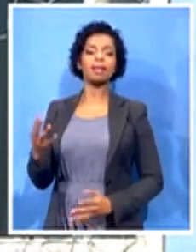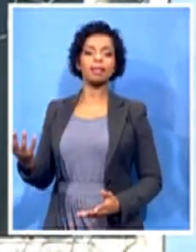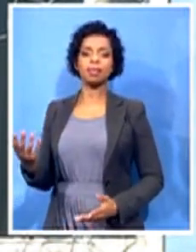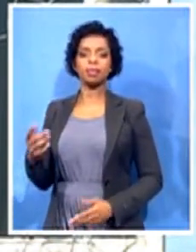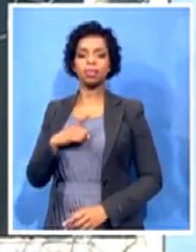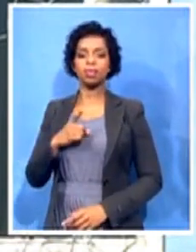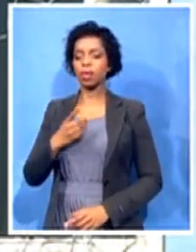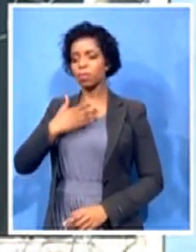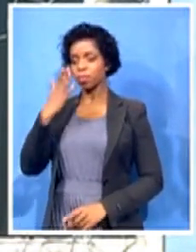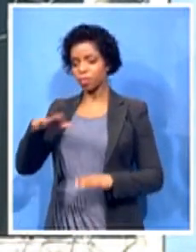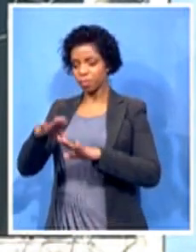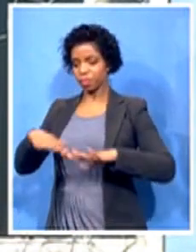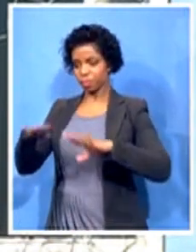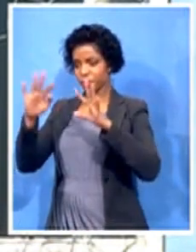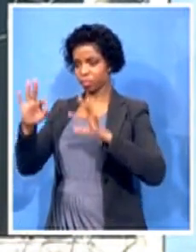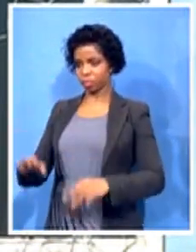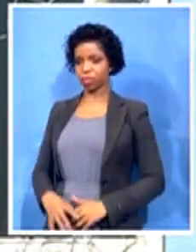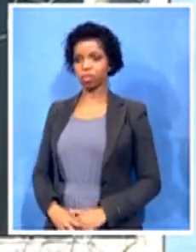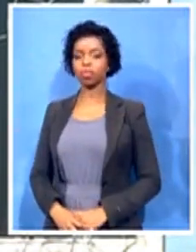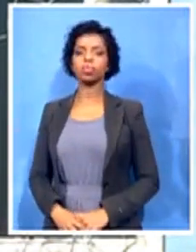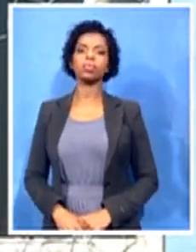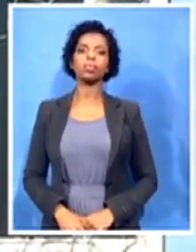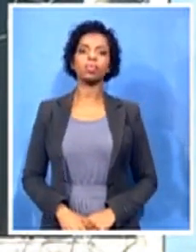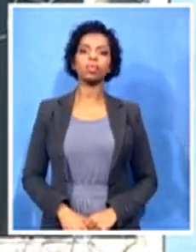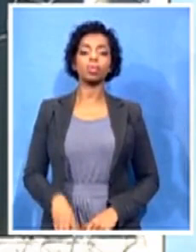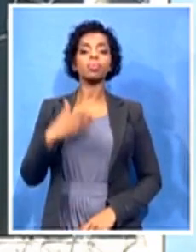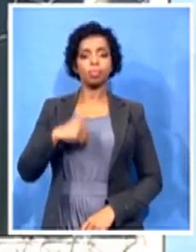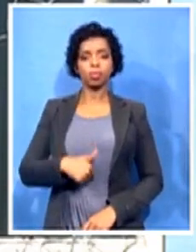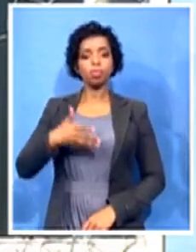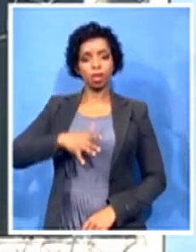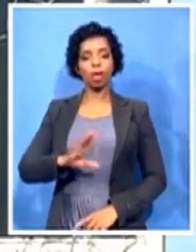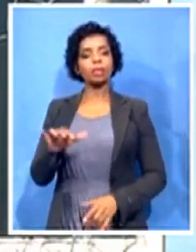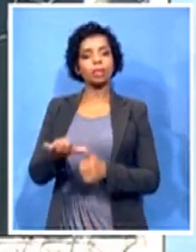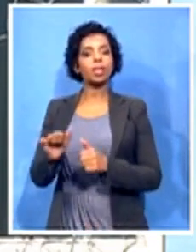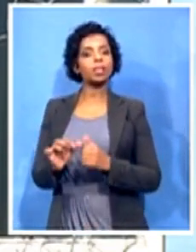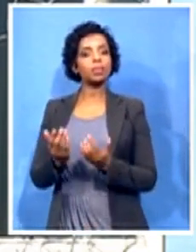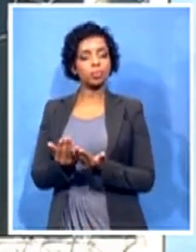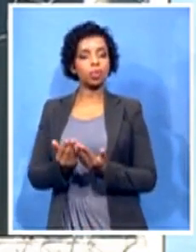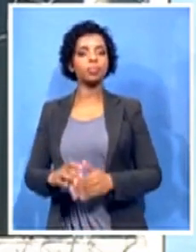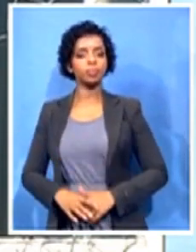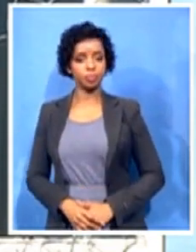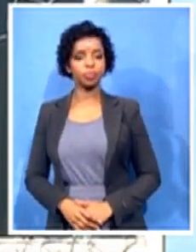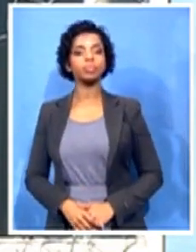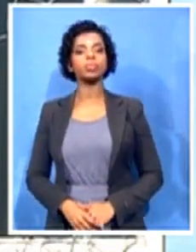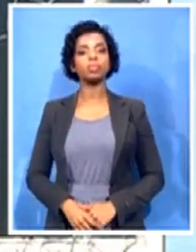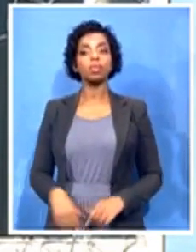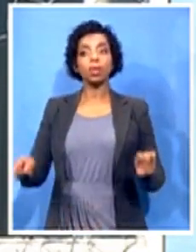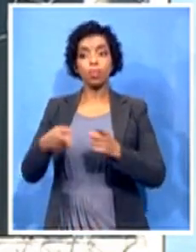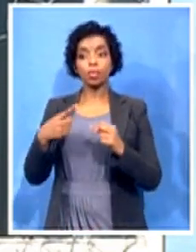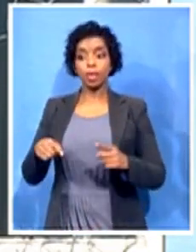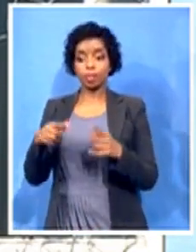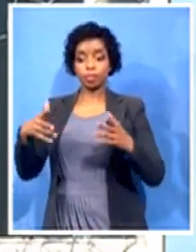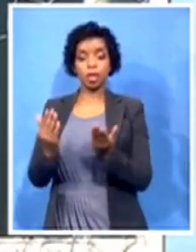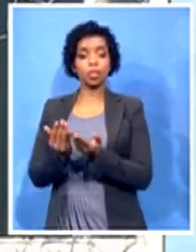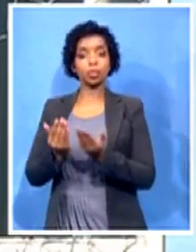We want a better school. When we miss the transport, we are forced to walk through that bushy area, which is not